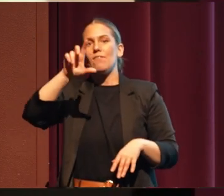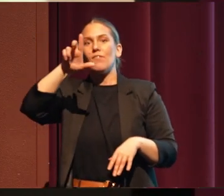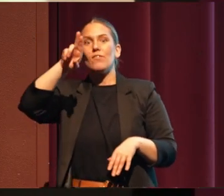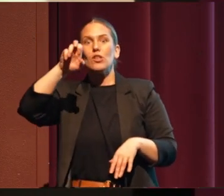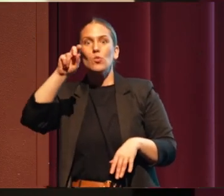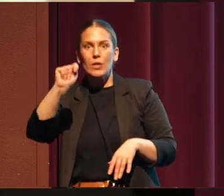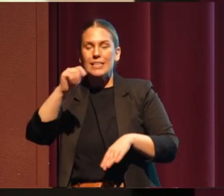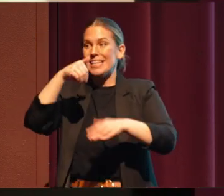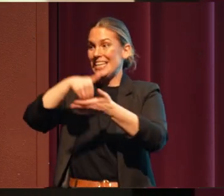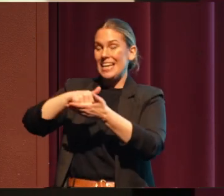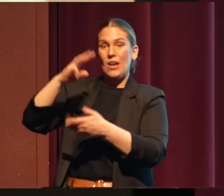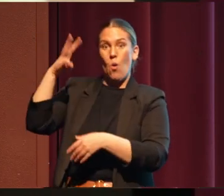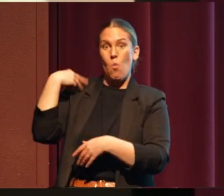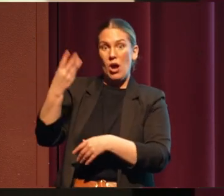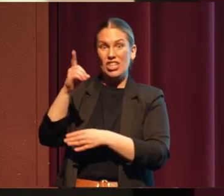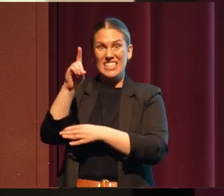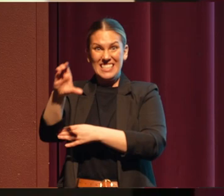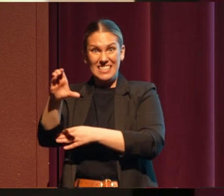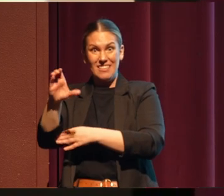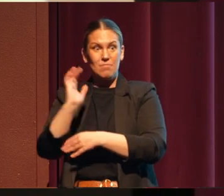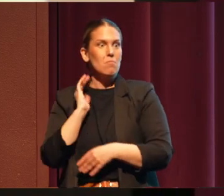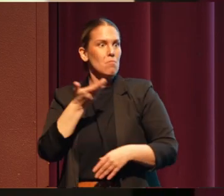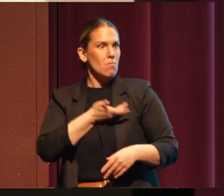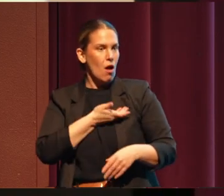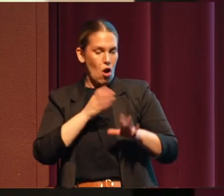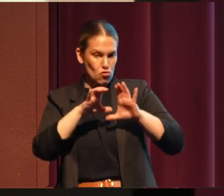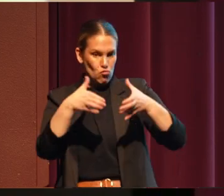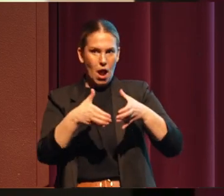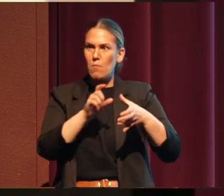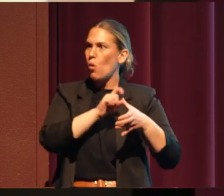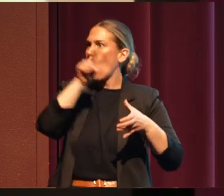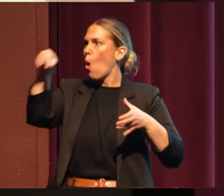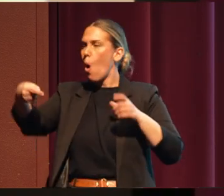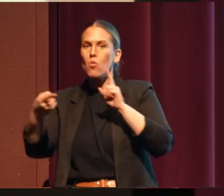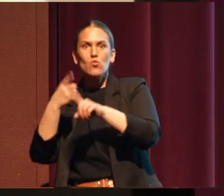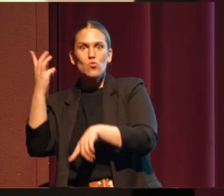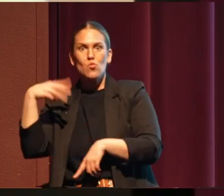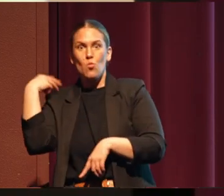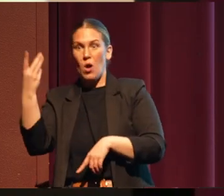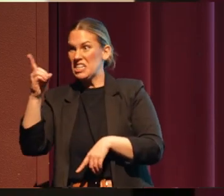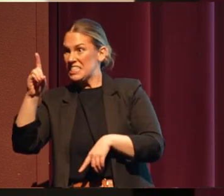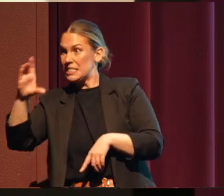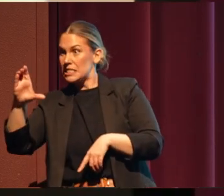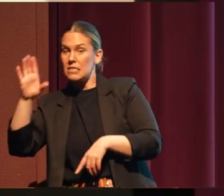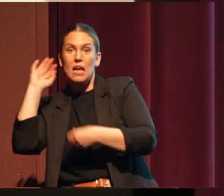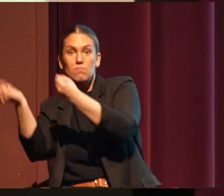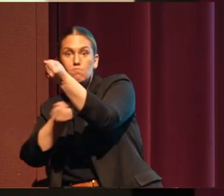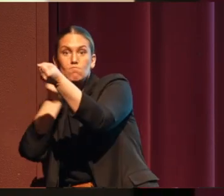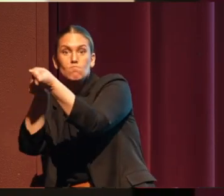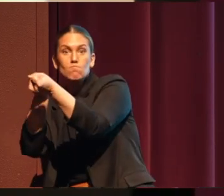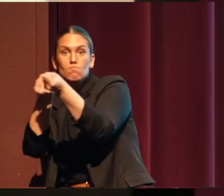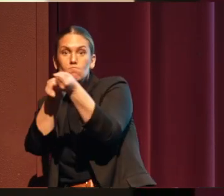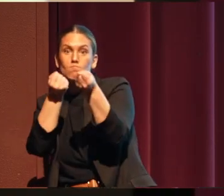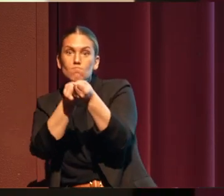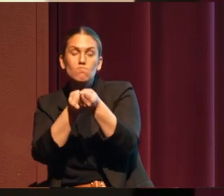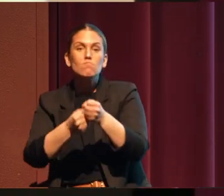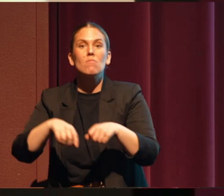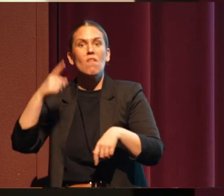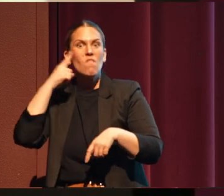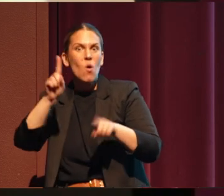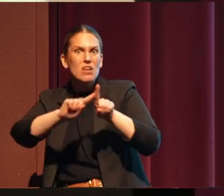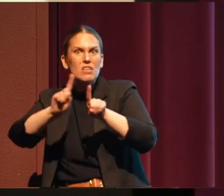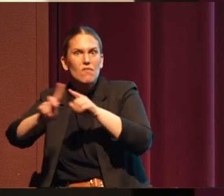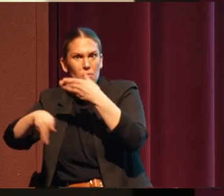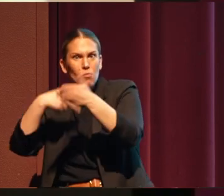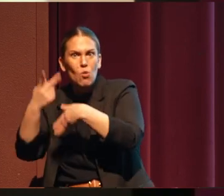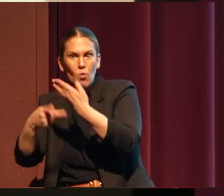would go back to Washington DC and lobby our political allies to support our programs. That's how wealthy we were.